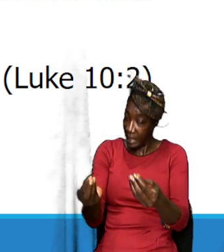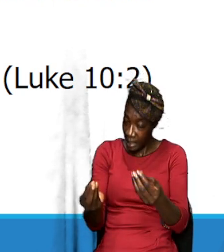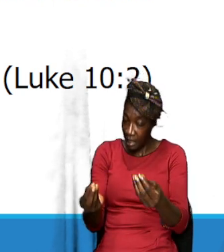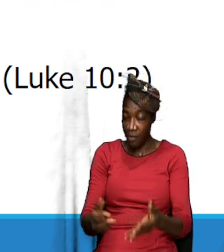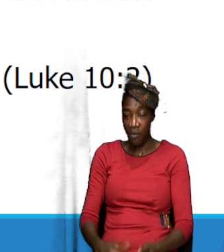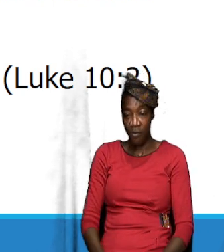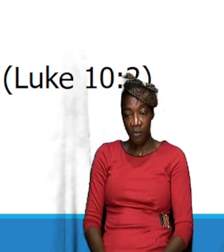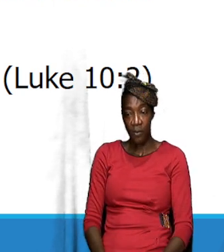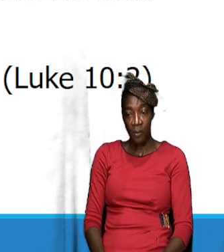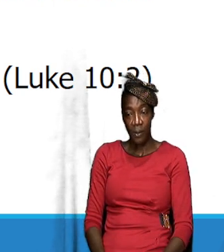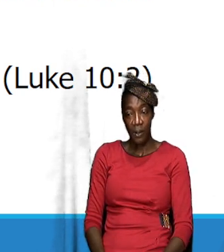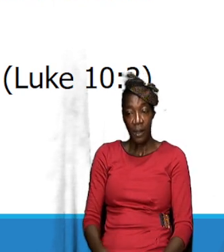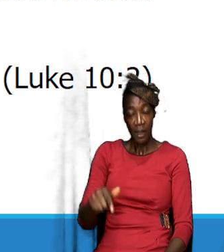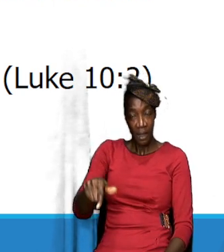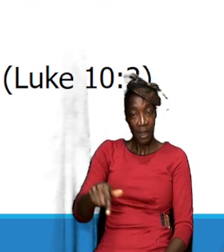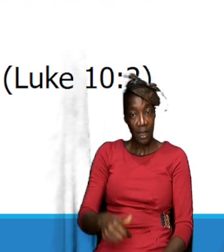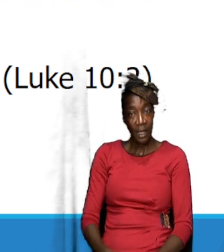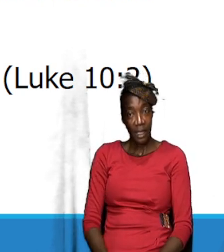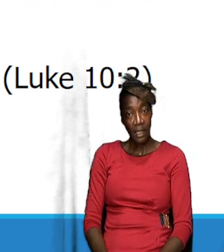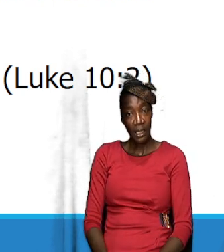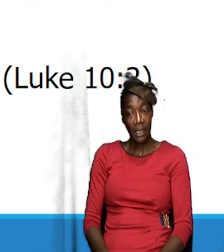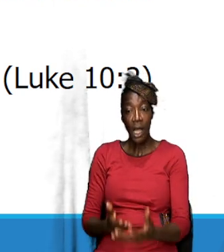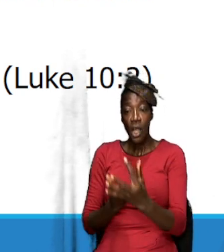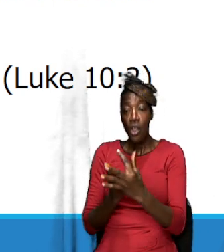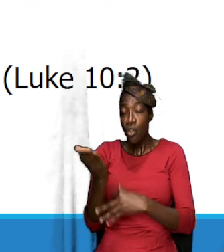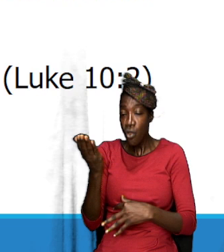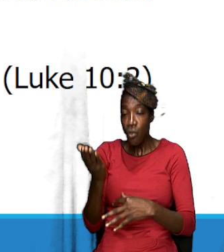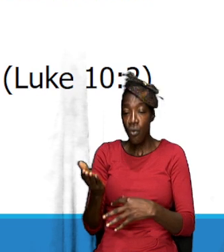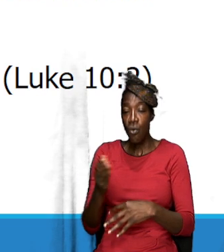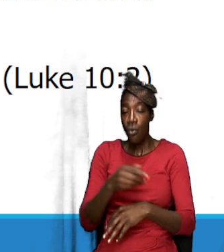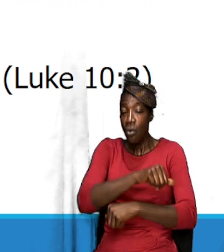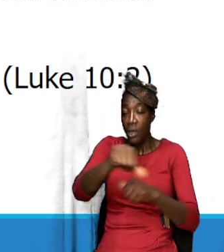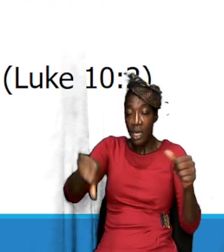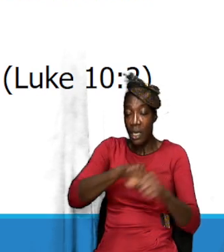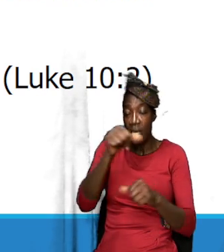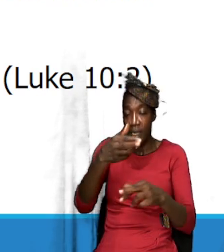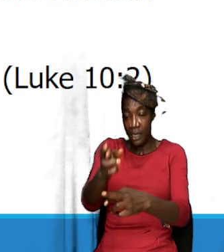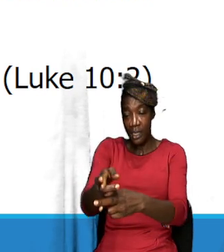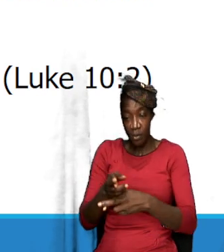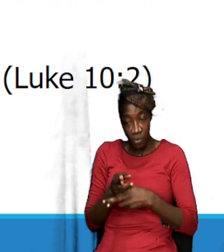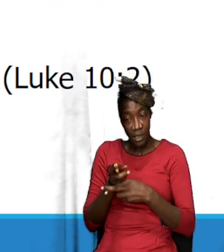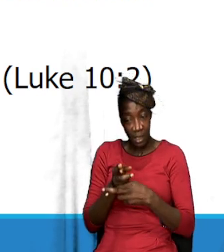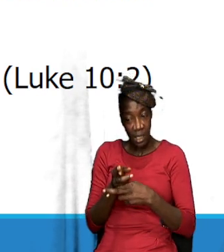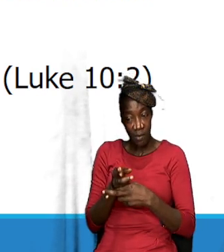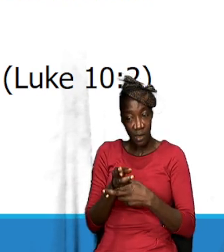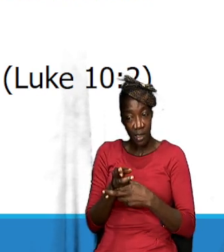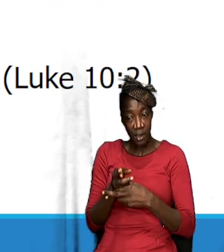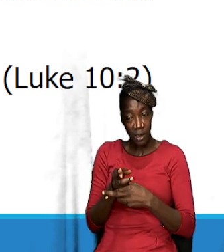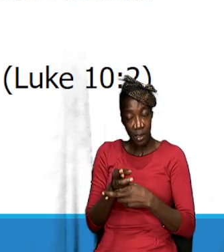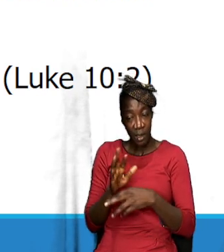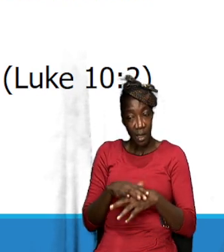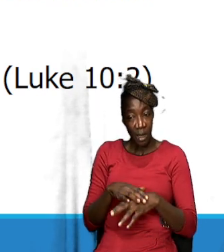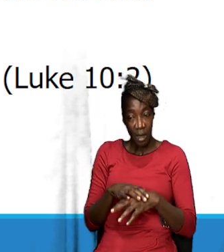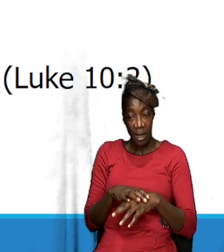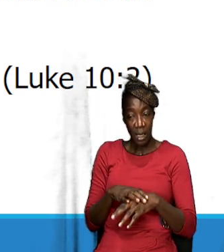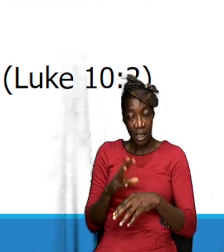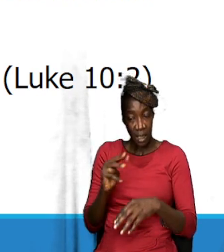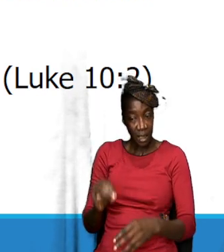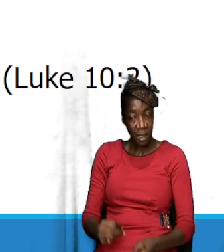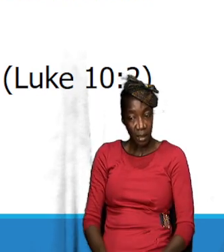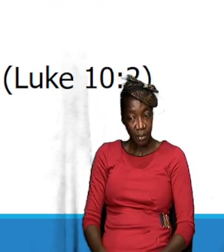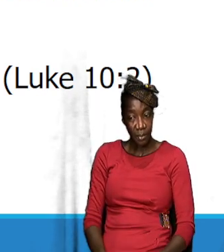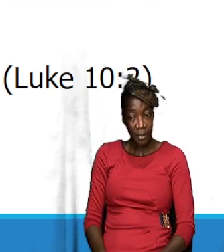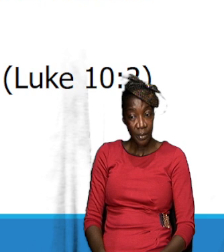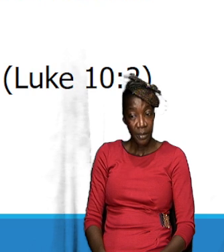And this was through the anointing that he received, that was upon him. And it is perfectly